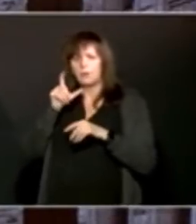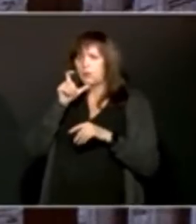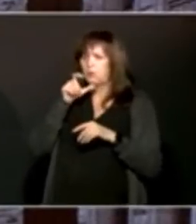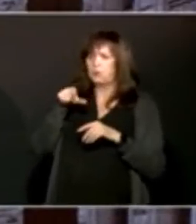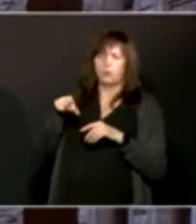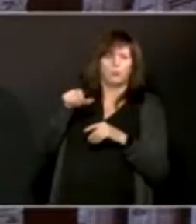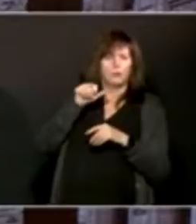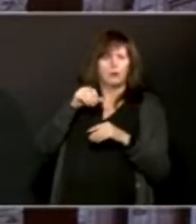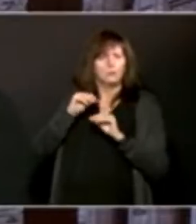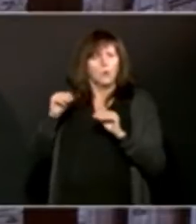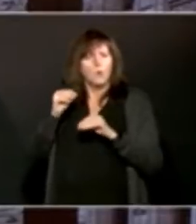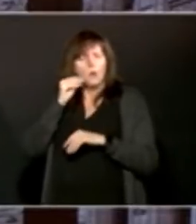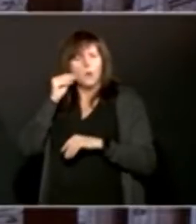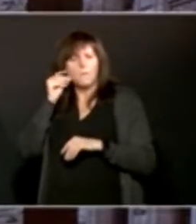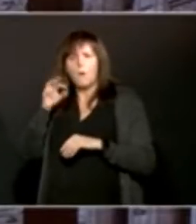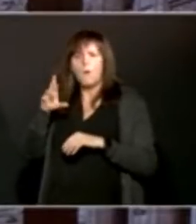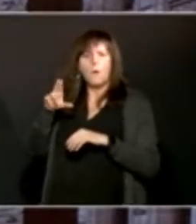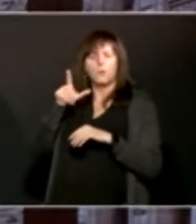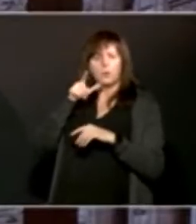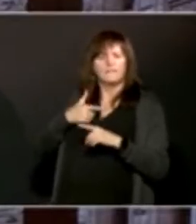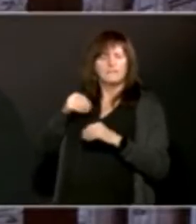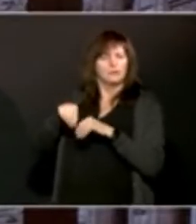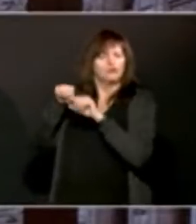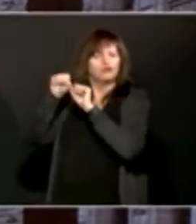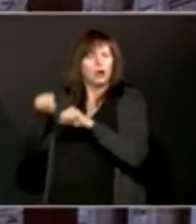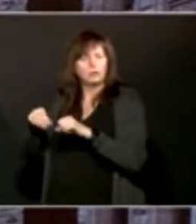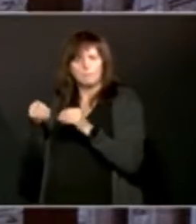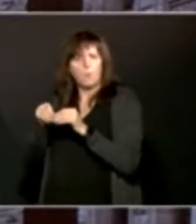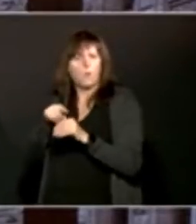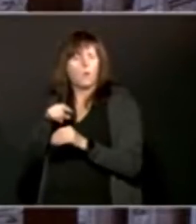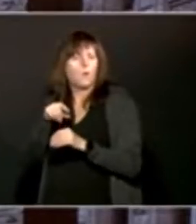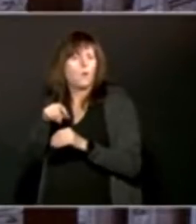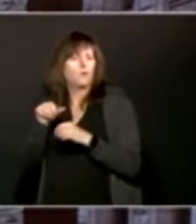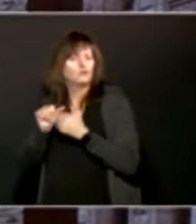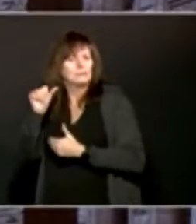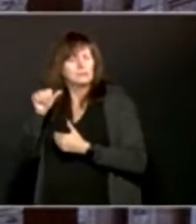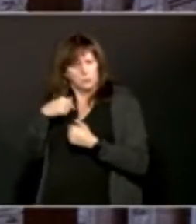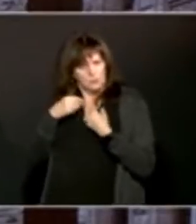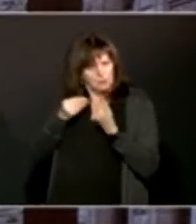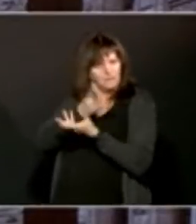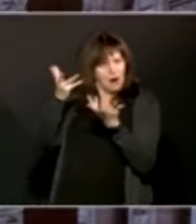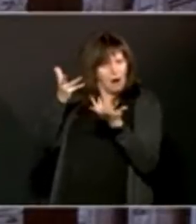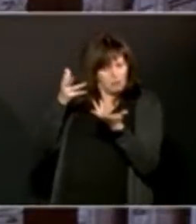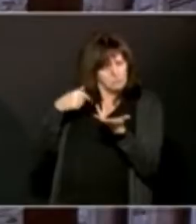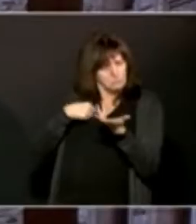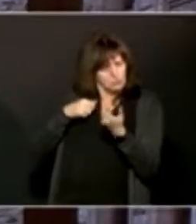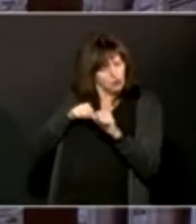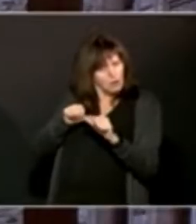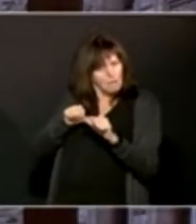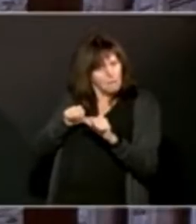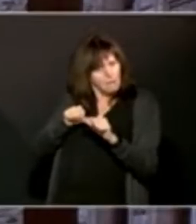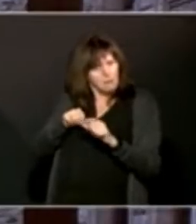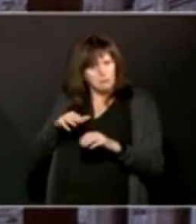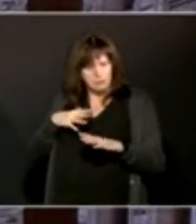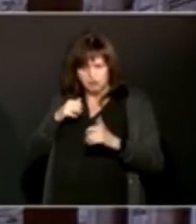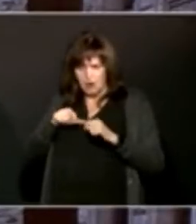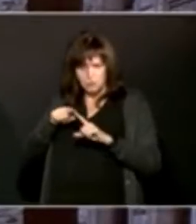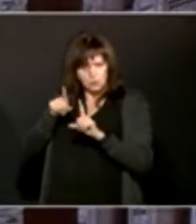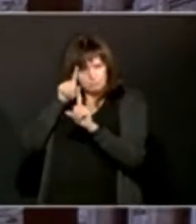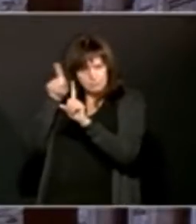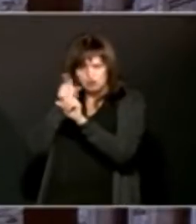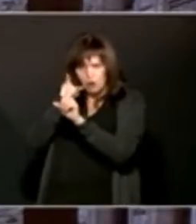we provided that vaccine for them. So this is a process that's there to be used for targeted high-risk sectors